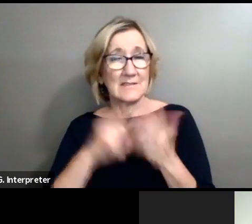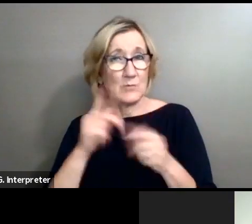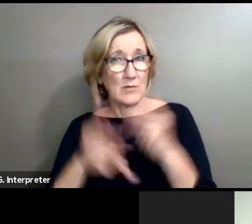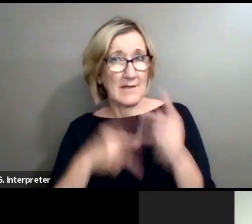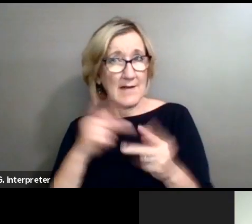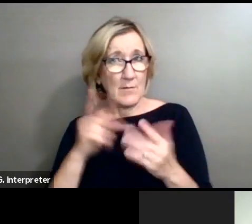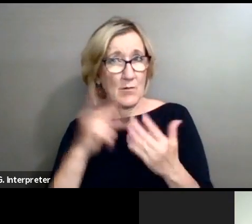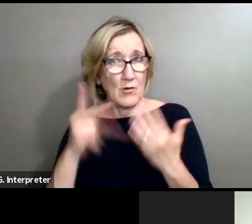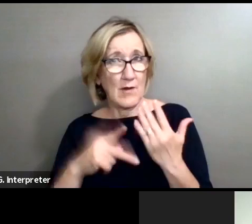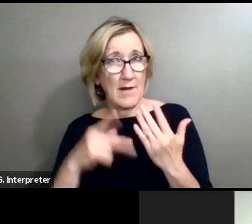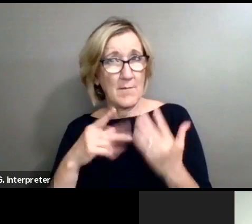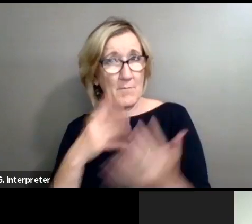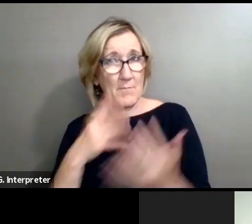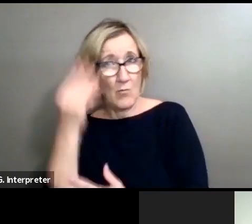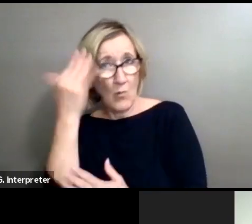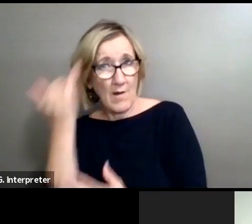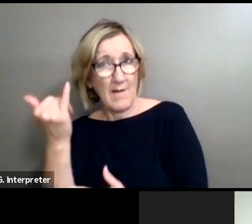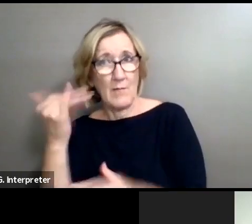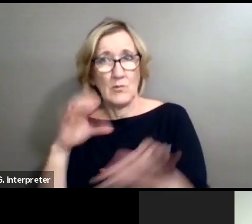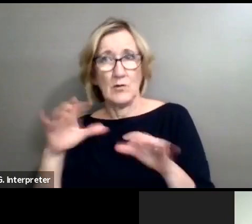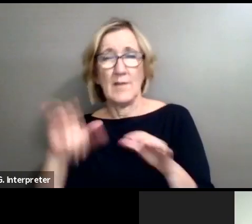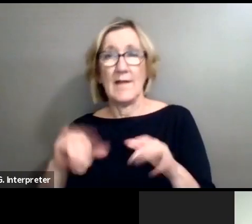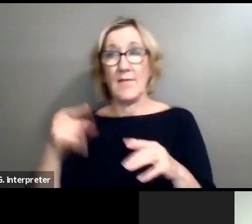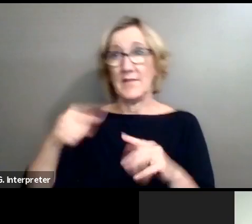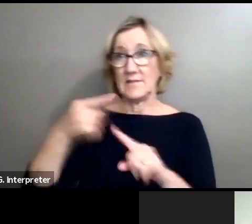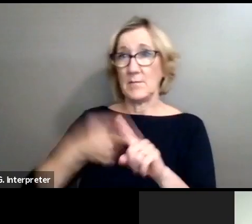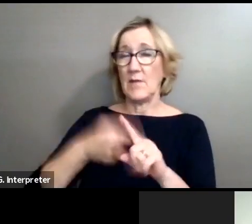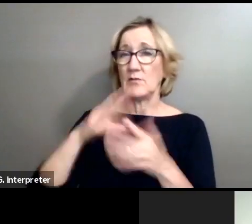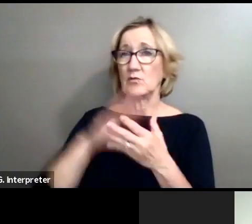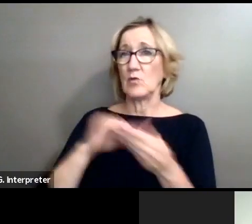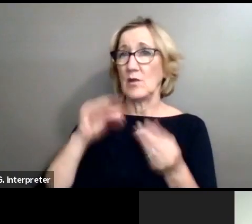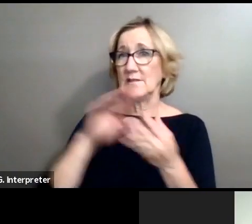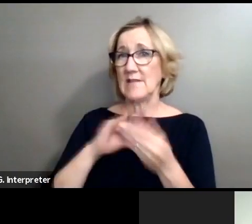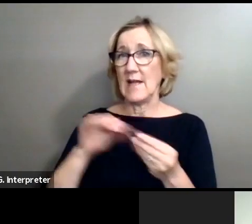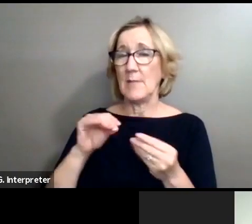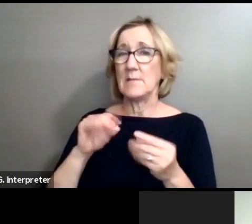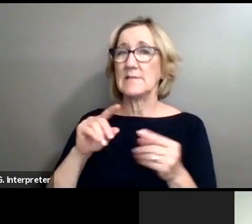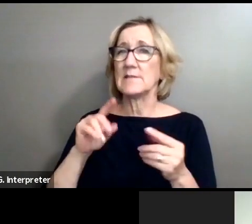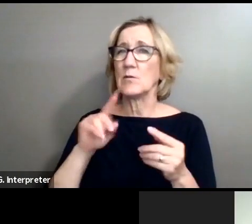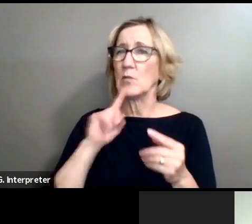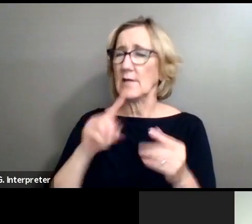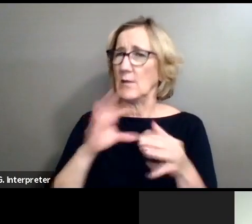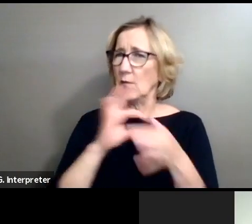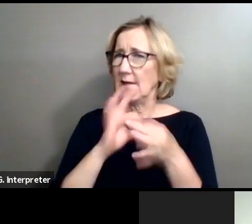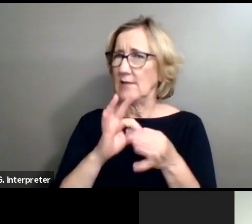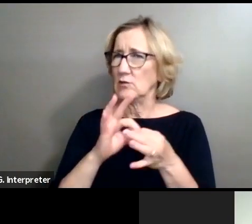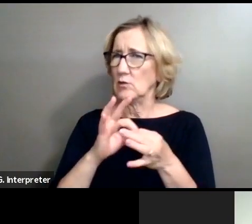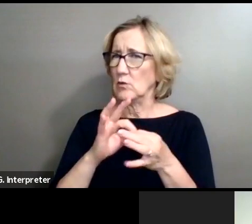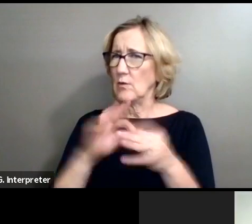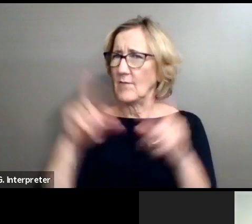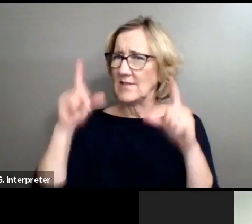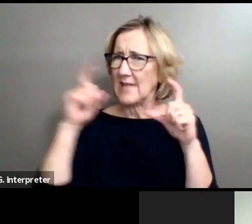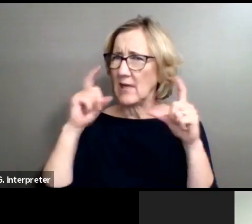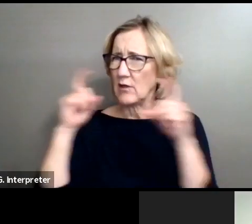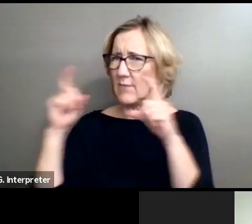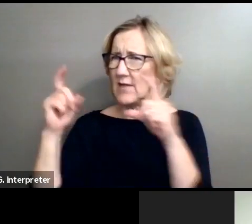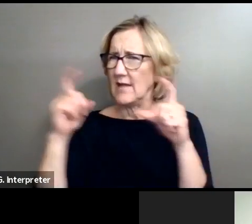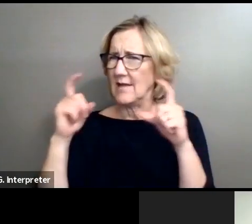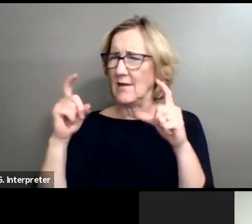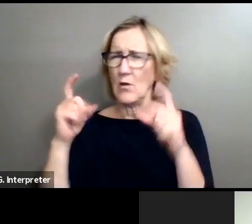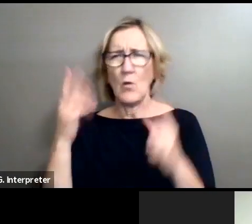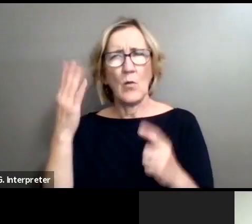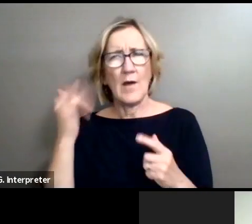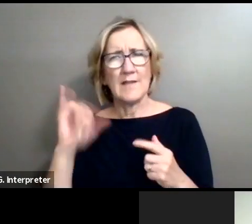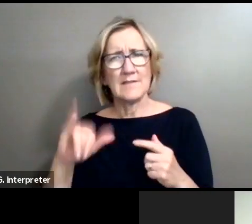it. So this month's story time is all about photography. And you're probably wondering, well, how, why is that